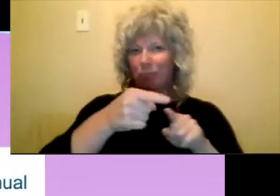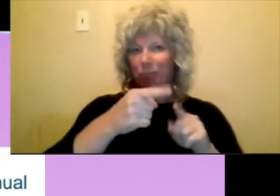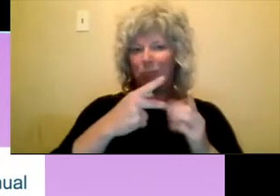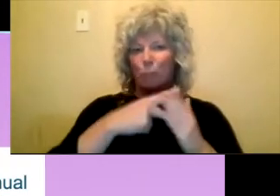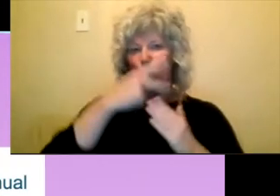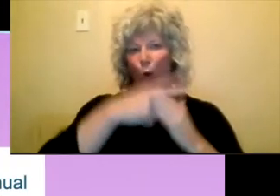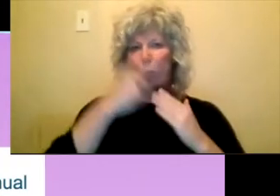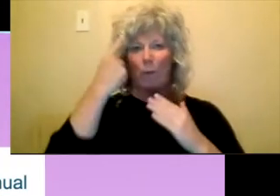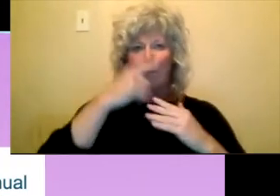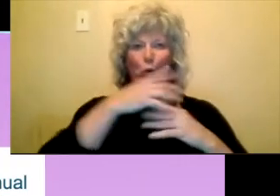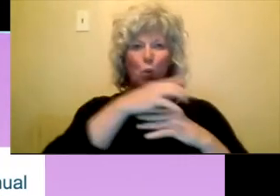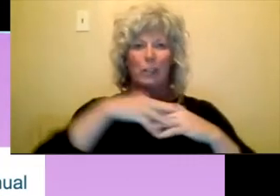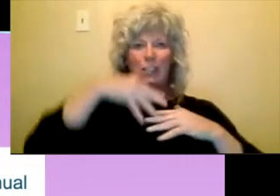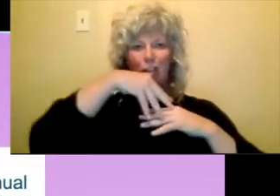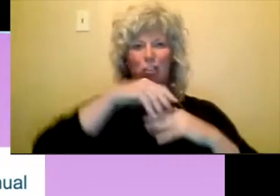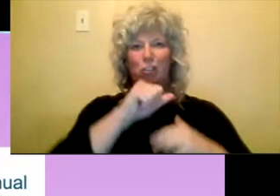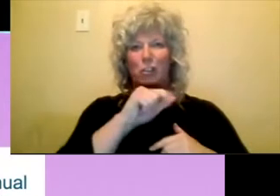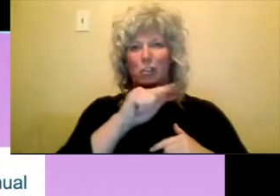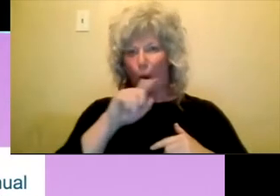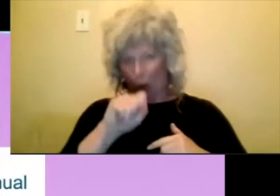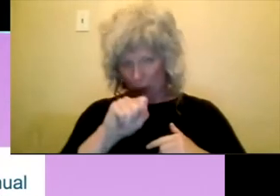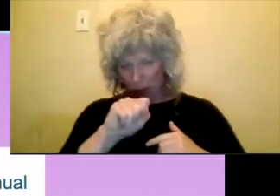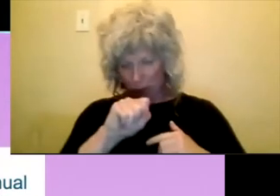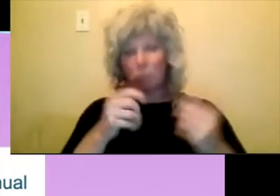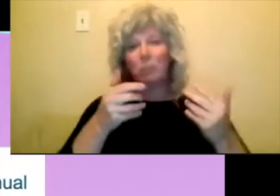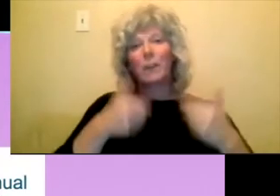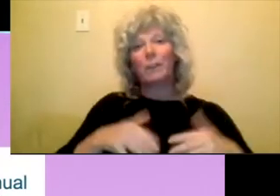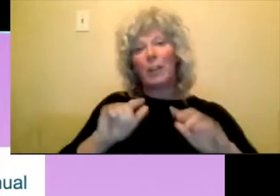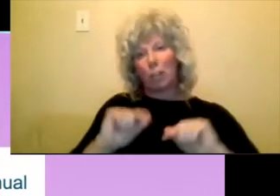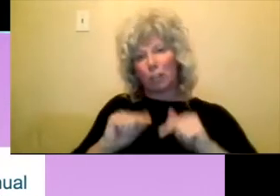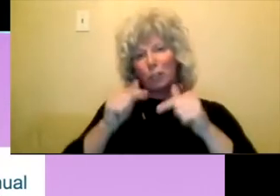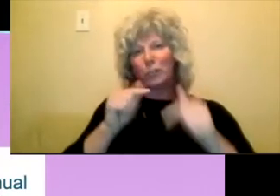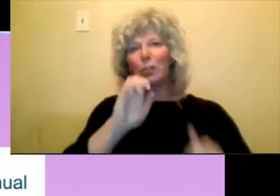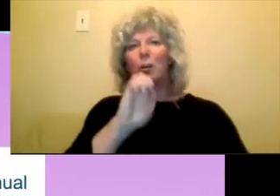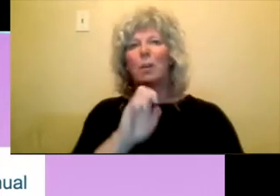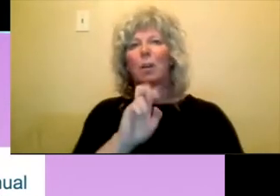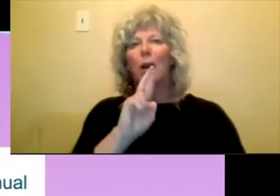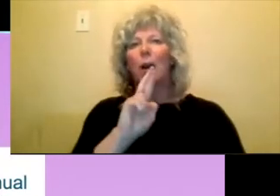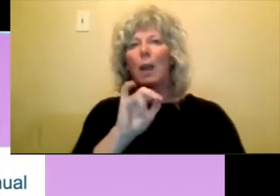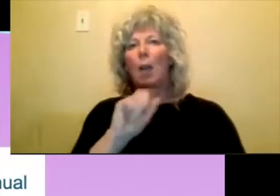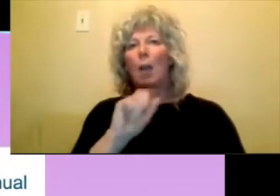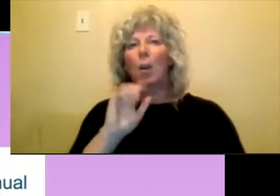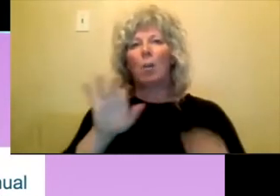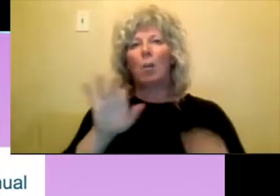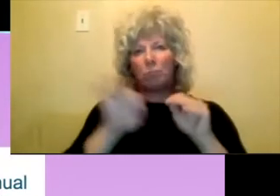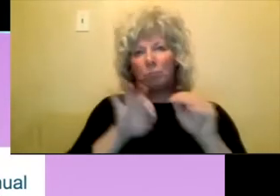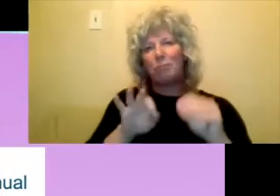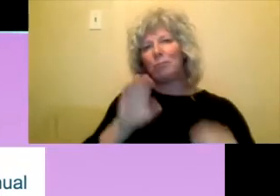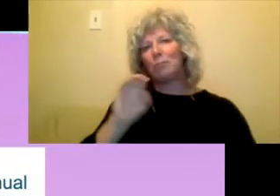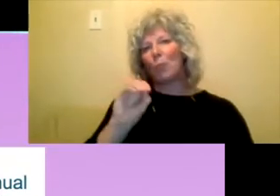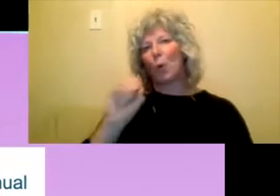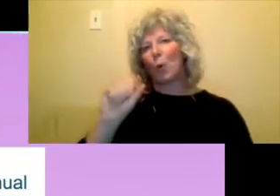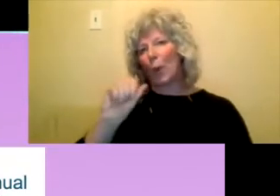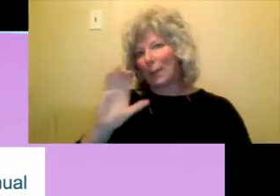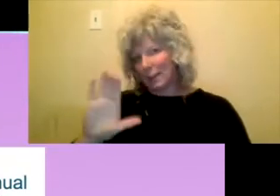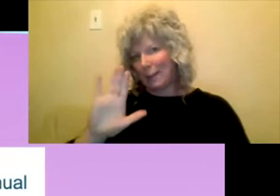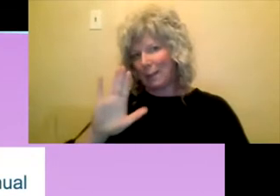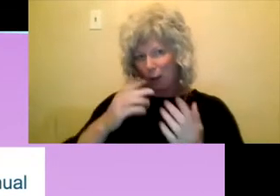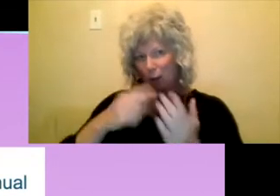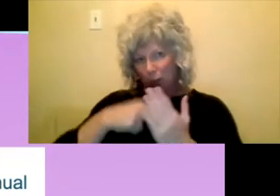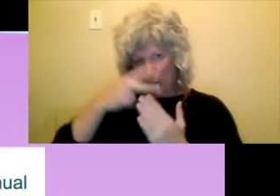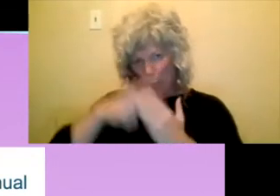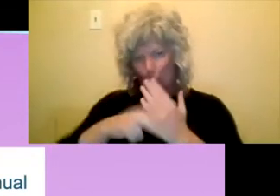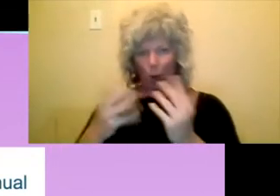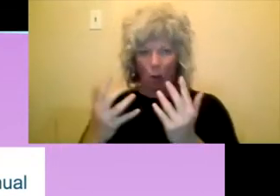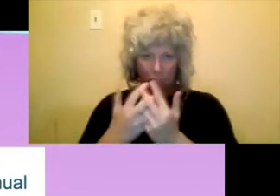Erica will do the same with OAC's Indigenous Arts programs and then we'll talk